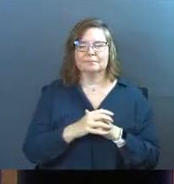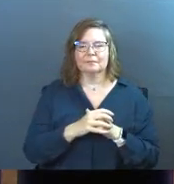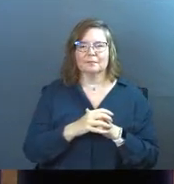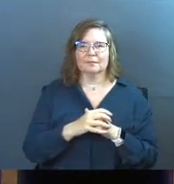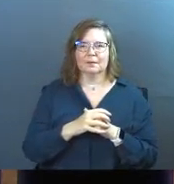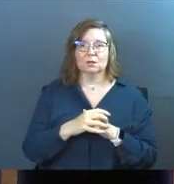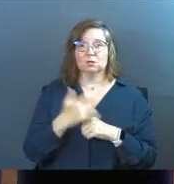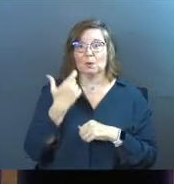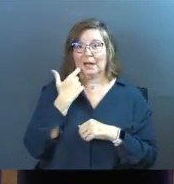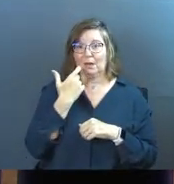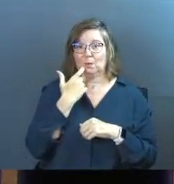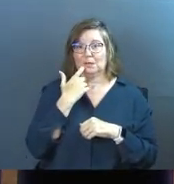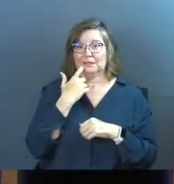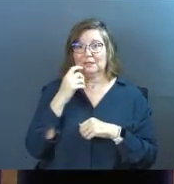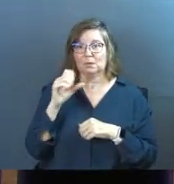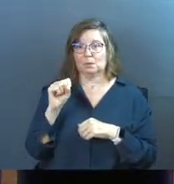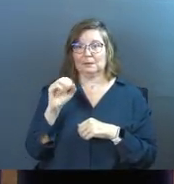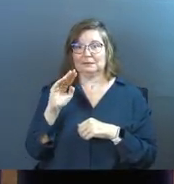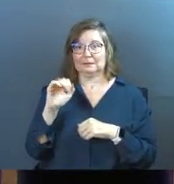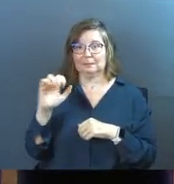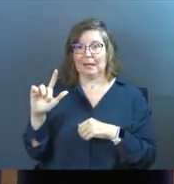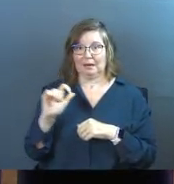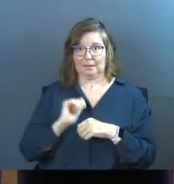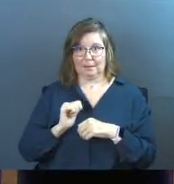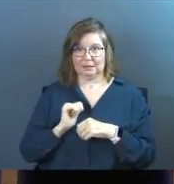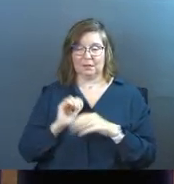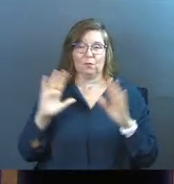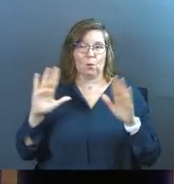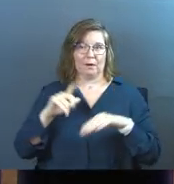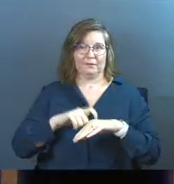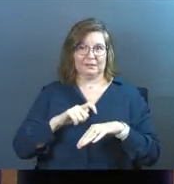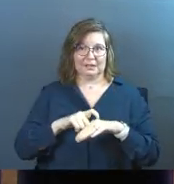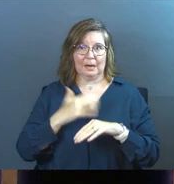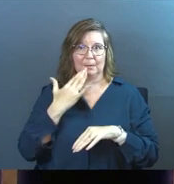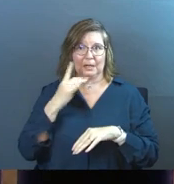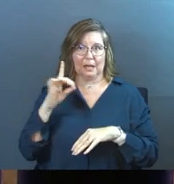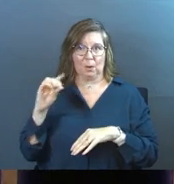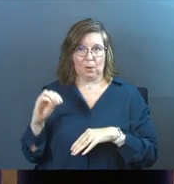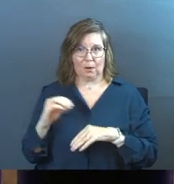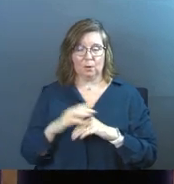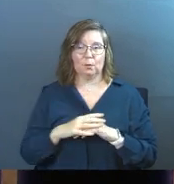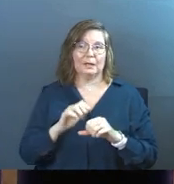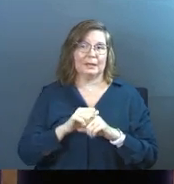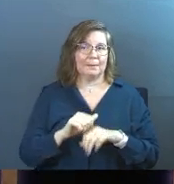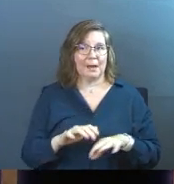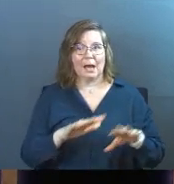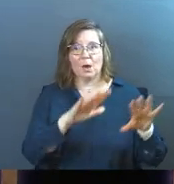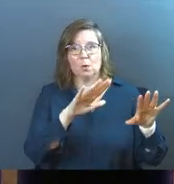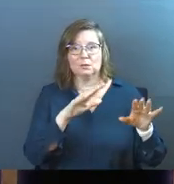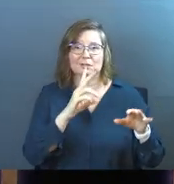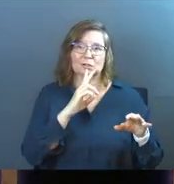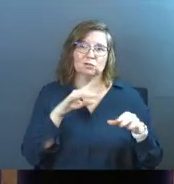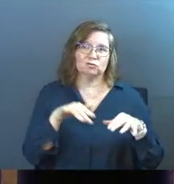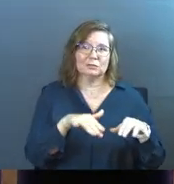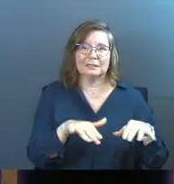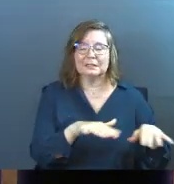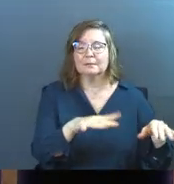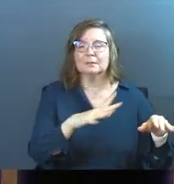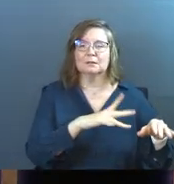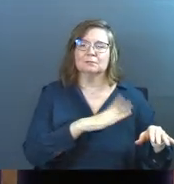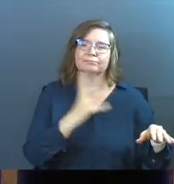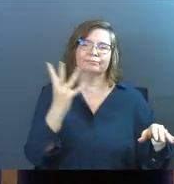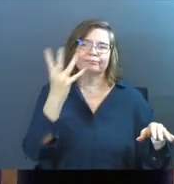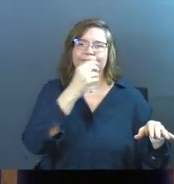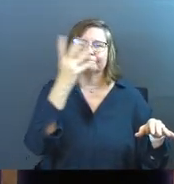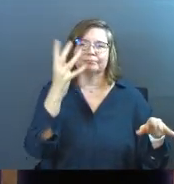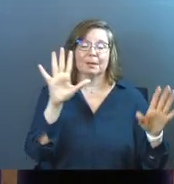took this recent sabbatical and a wonderful time in Colorado and mountains and streams and absolutely